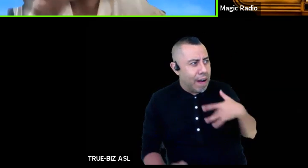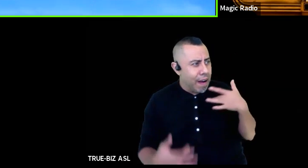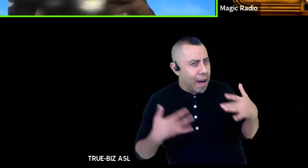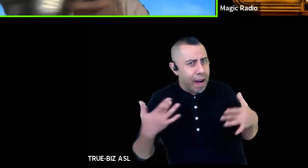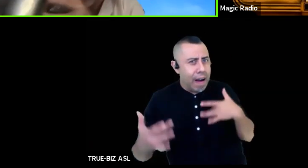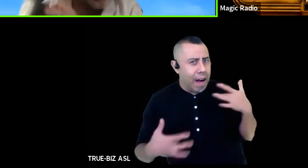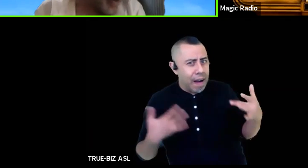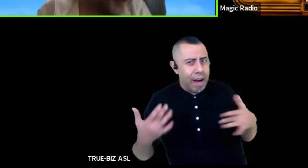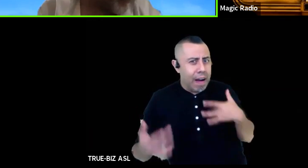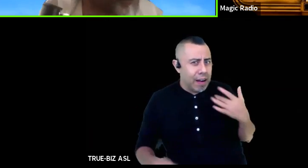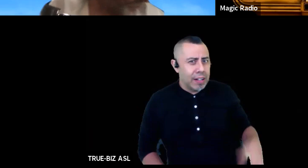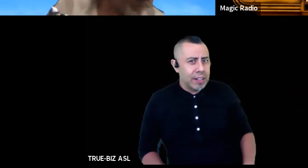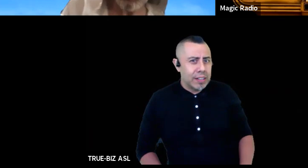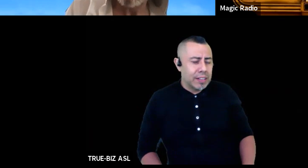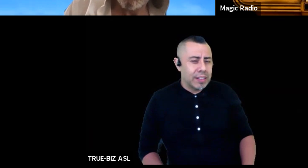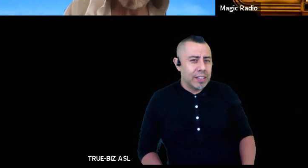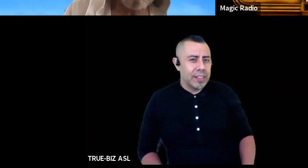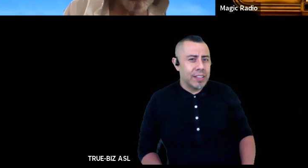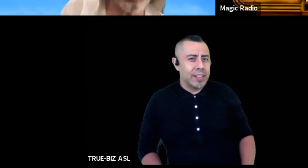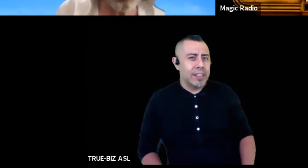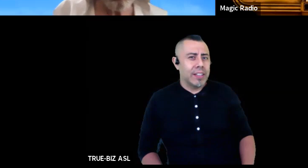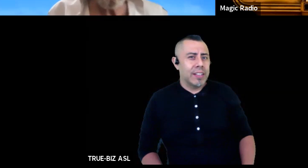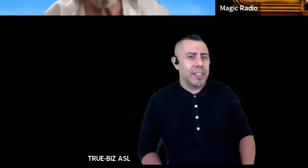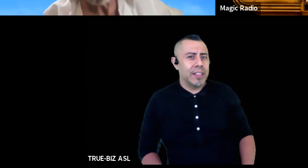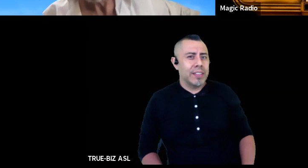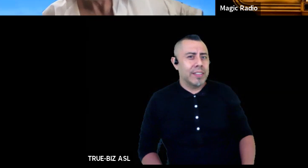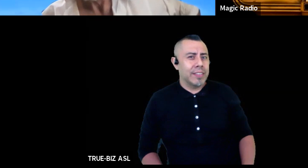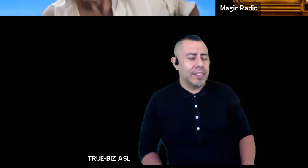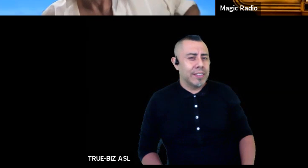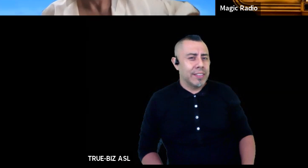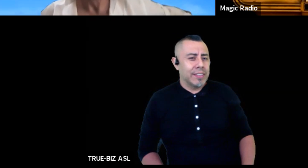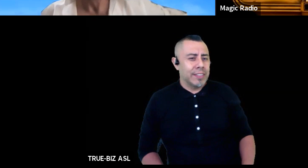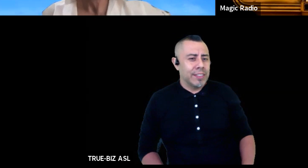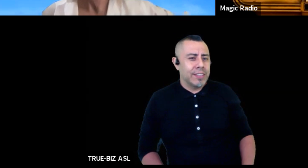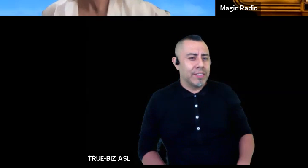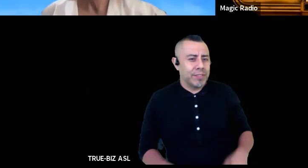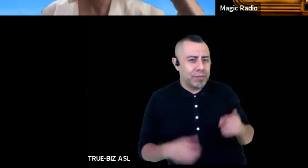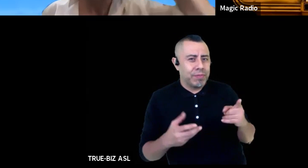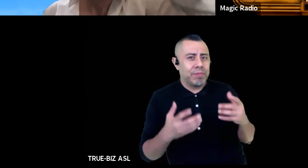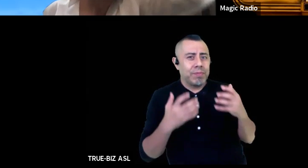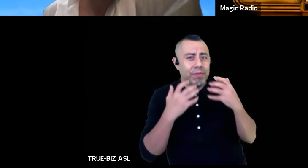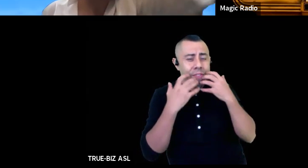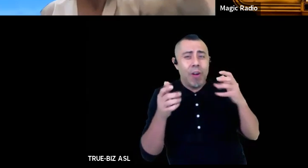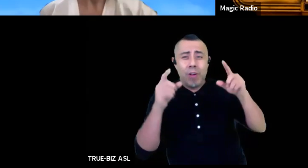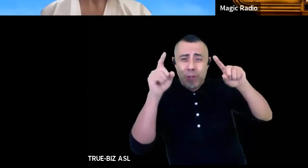he breaks off grabs the buckets clumsily and scrambles to catch every drop